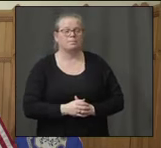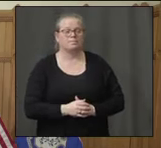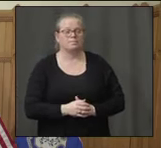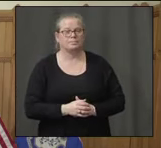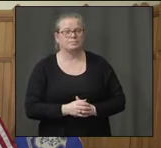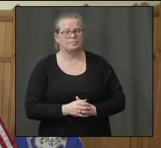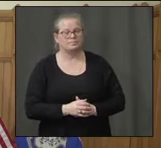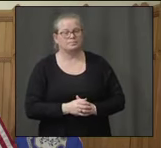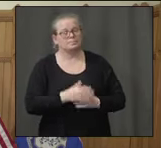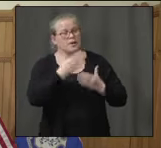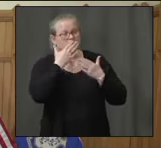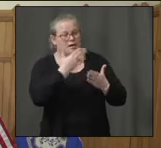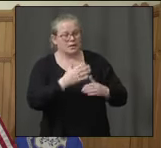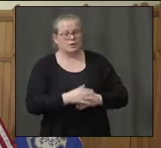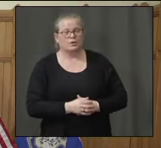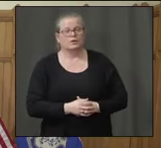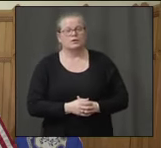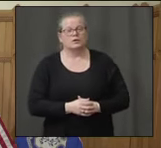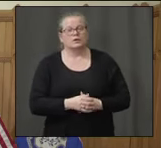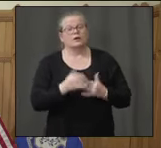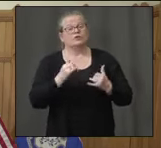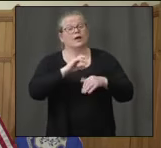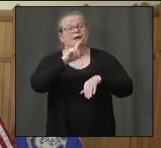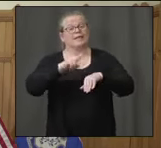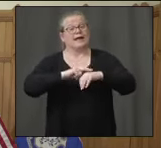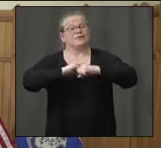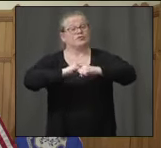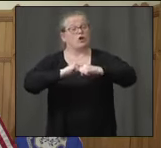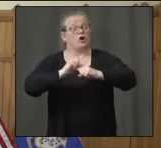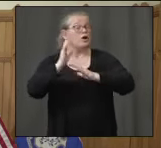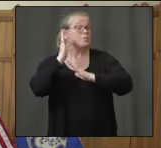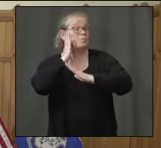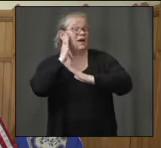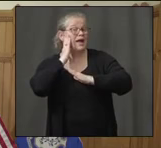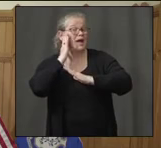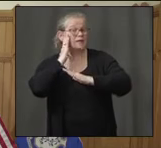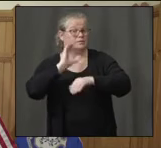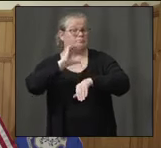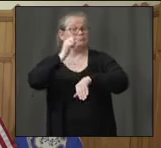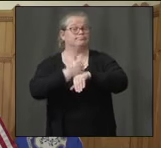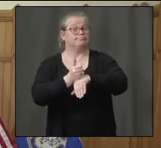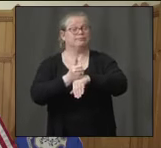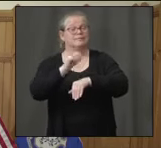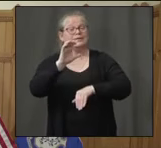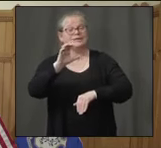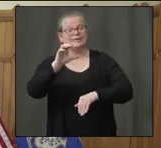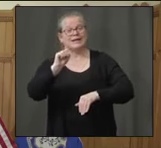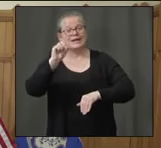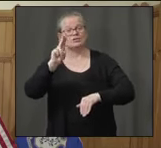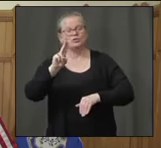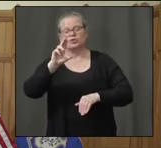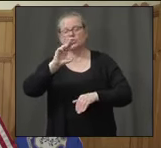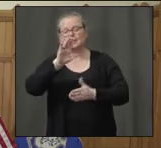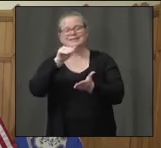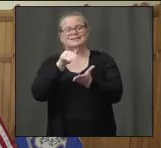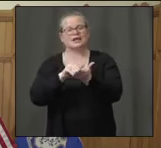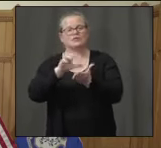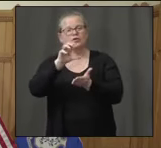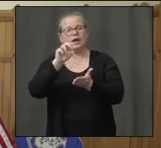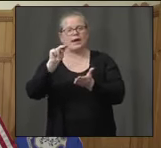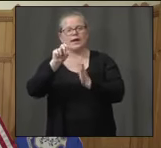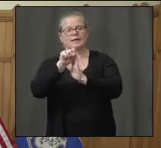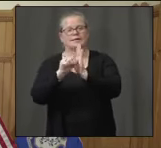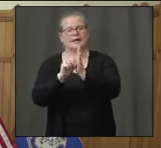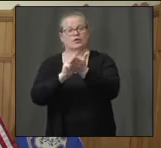Thank you. Today, the National Guard set up beds at Central Connecticut State University for recovering COVID-19 patients in the area.